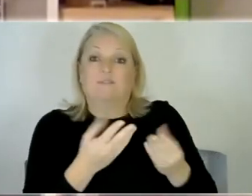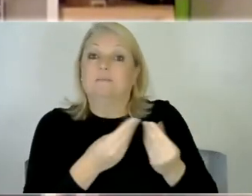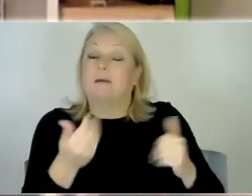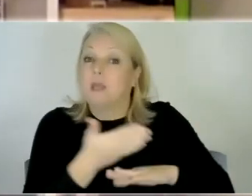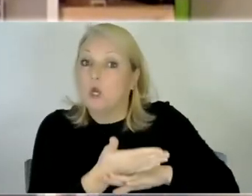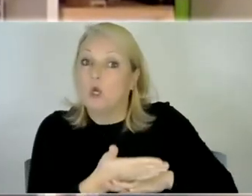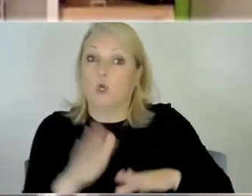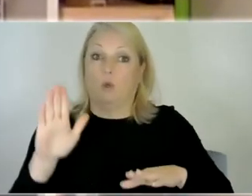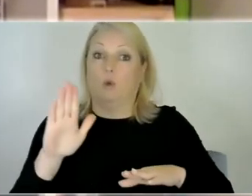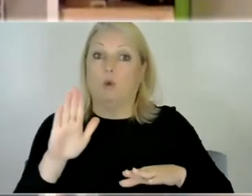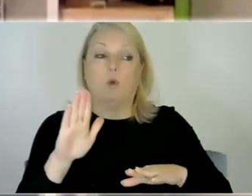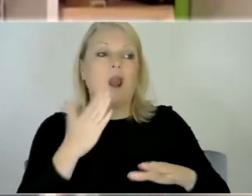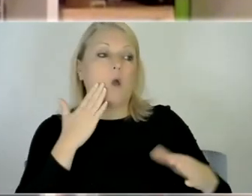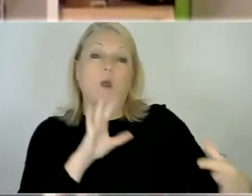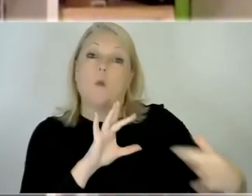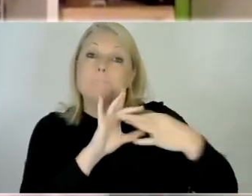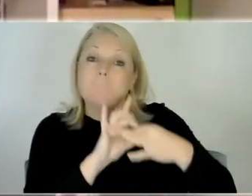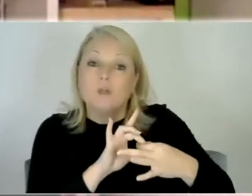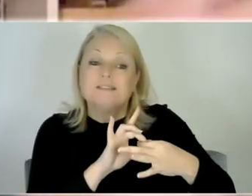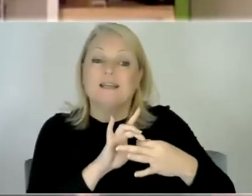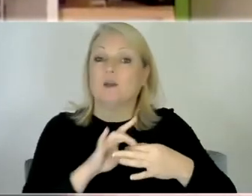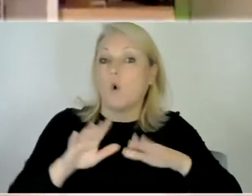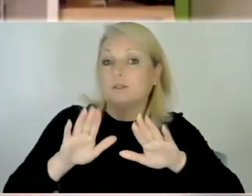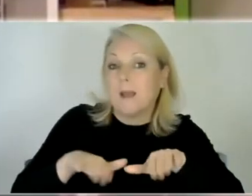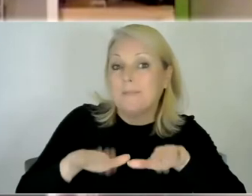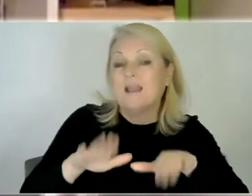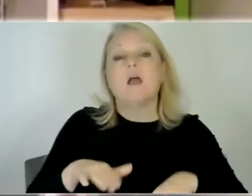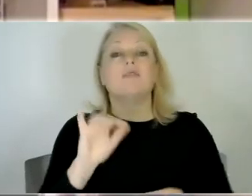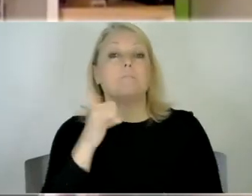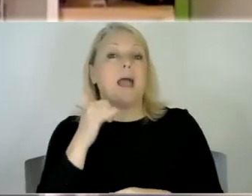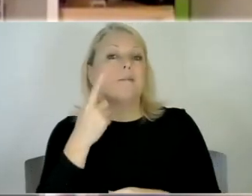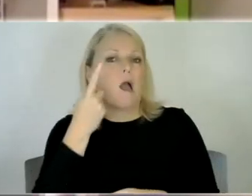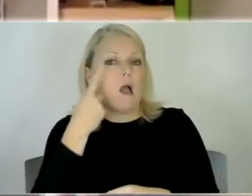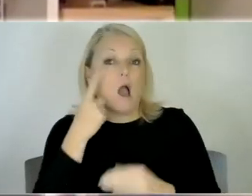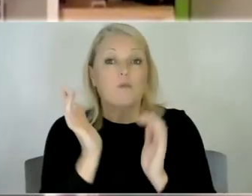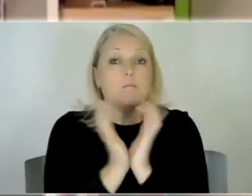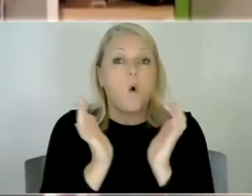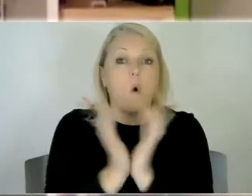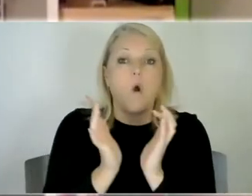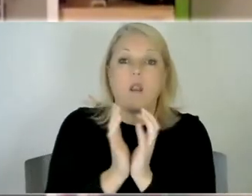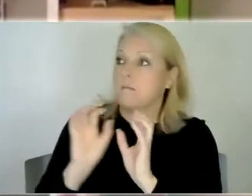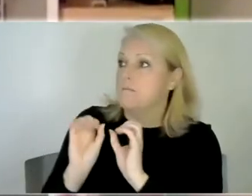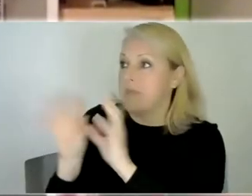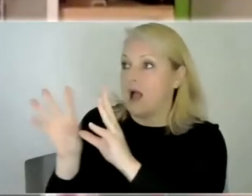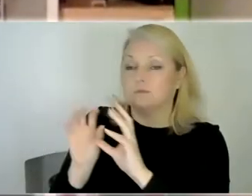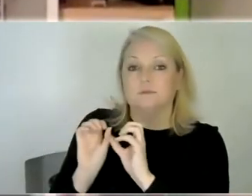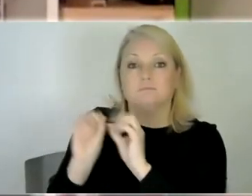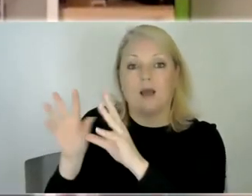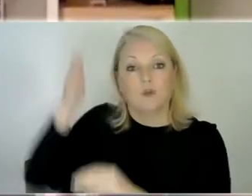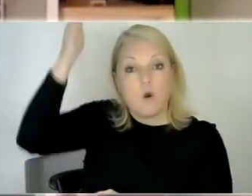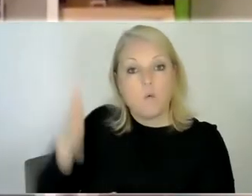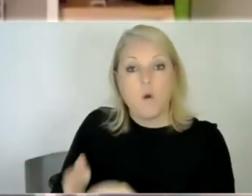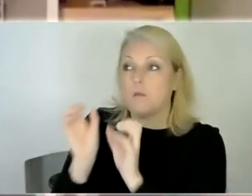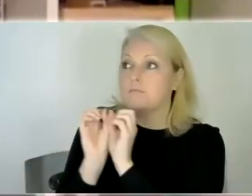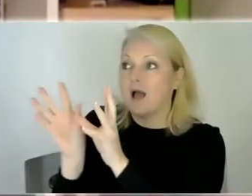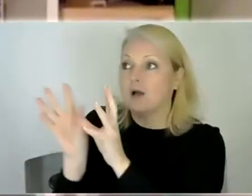once we're bonding and tapping then maybe i'll bounce a ball off the wall and see if you know he wants to throw the ball and just just